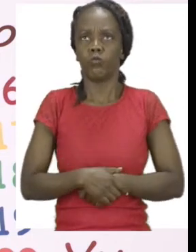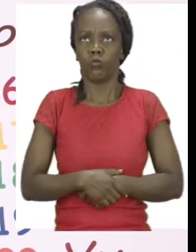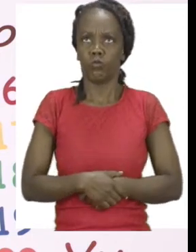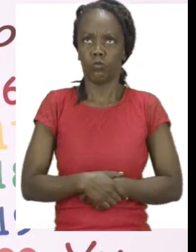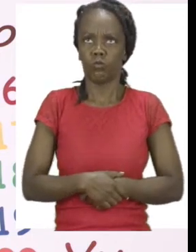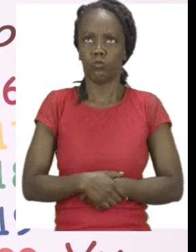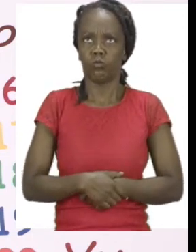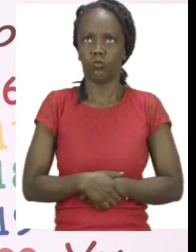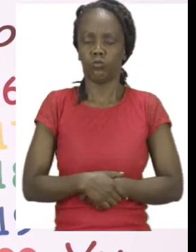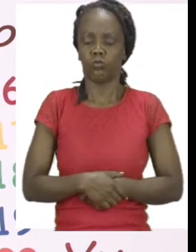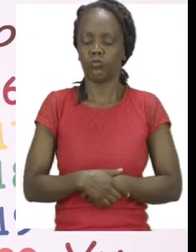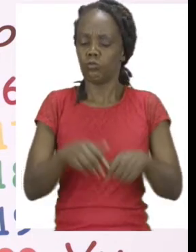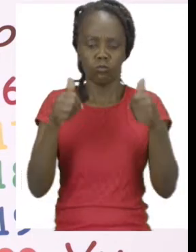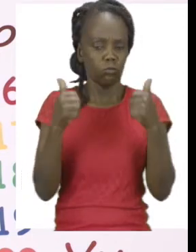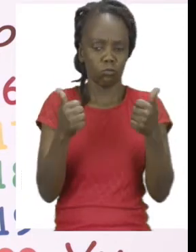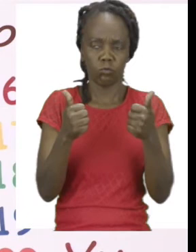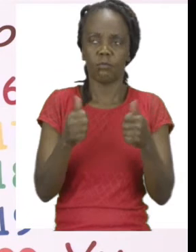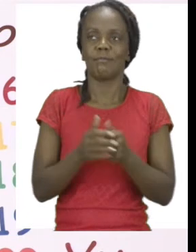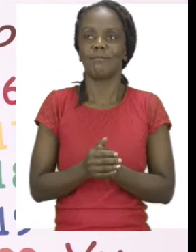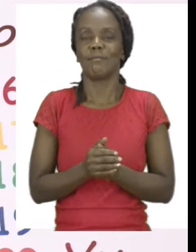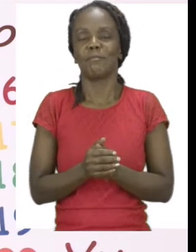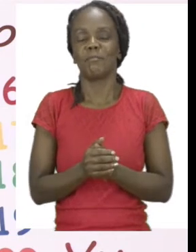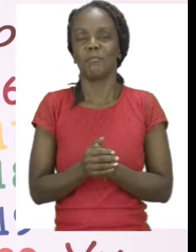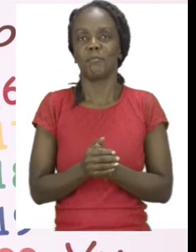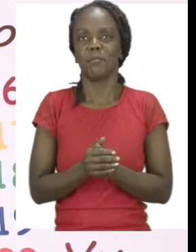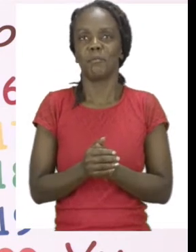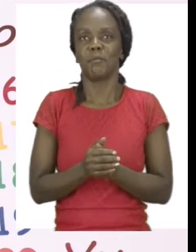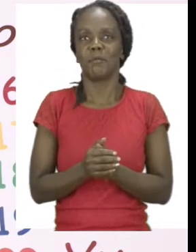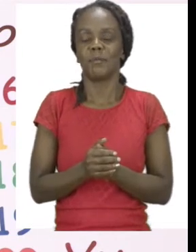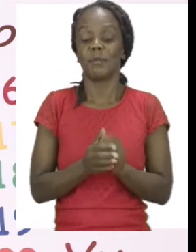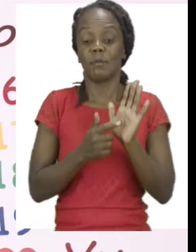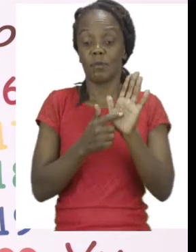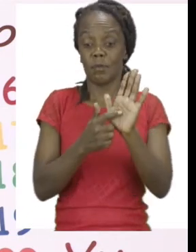Well done, everyone. Now show me sad.